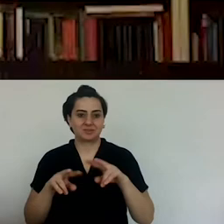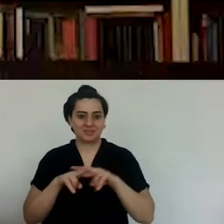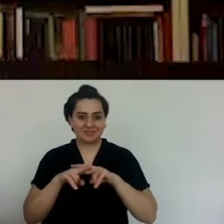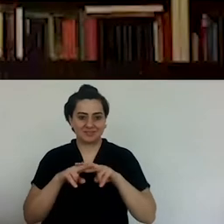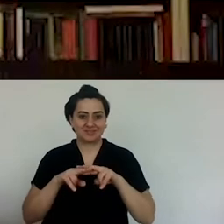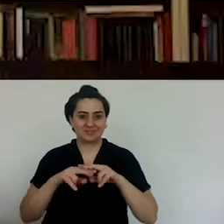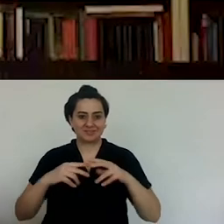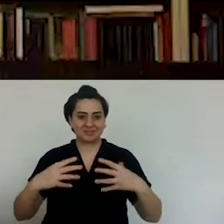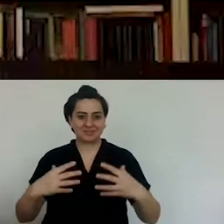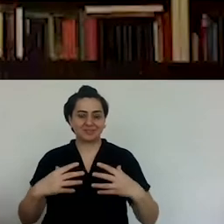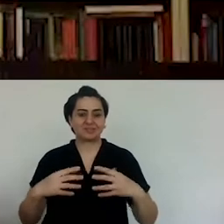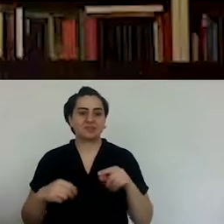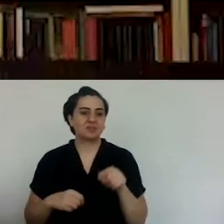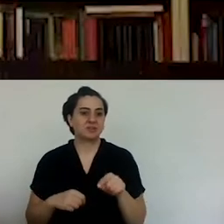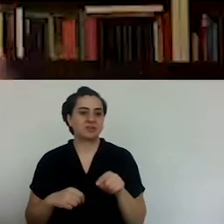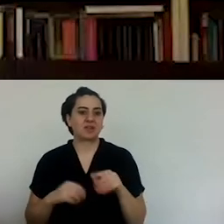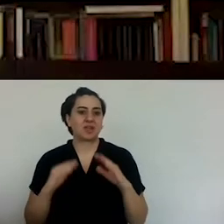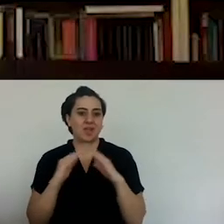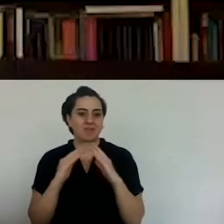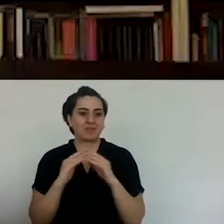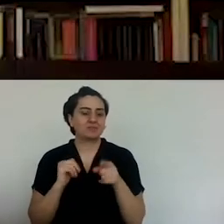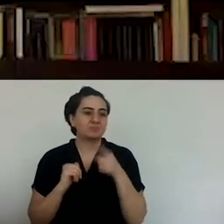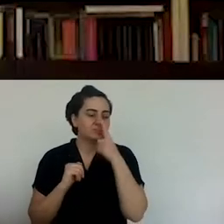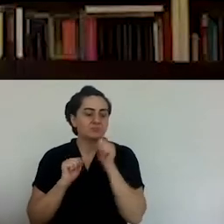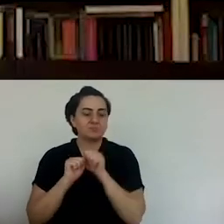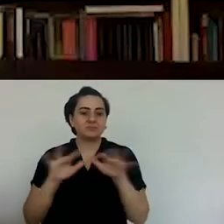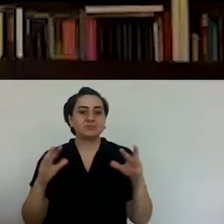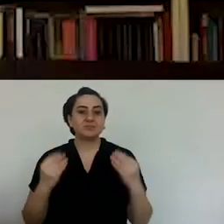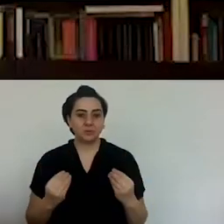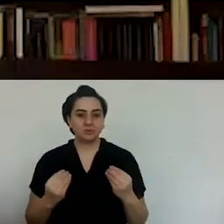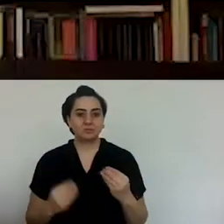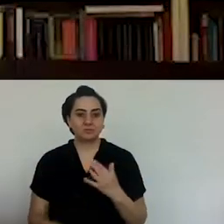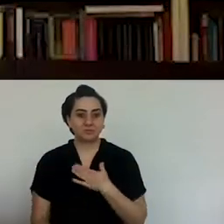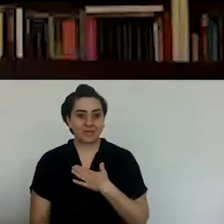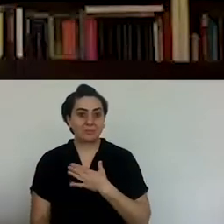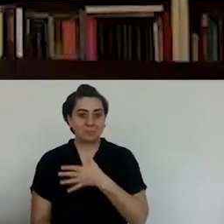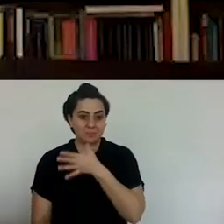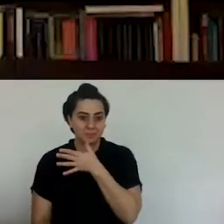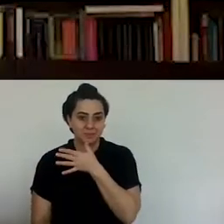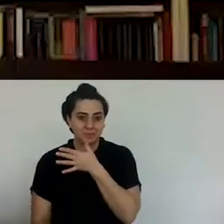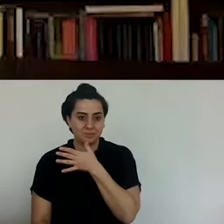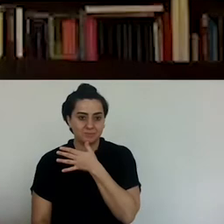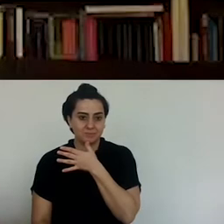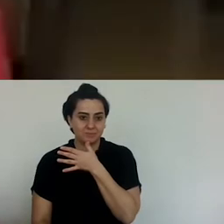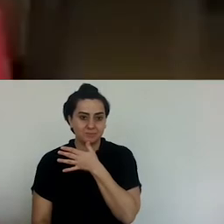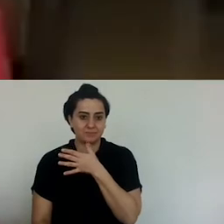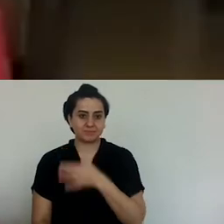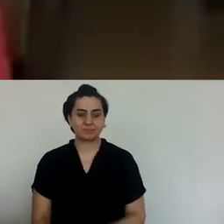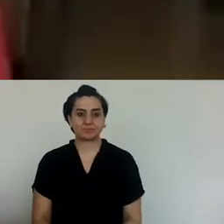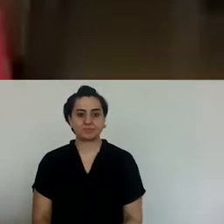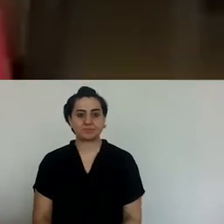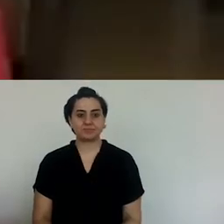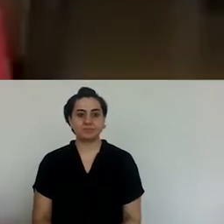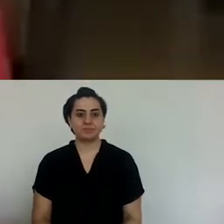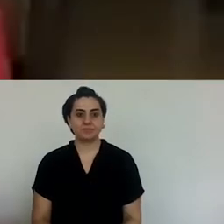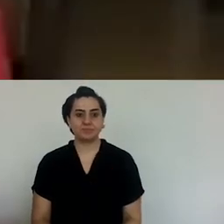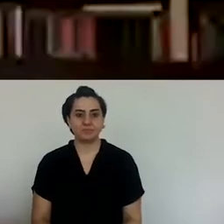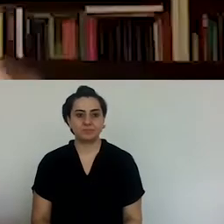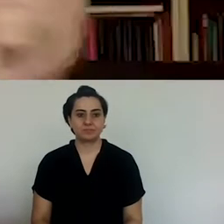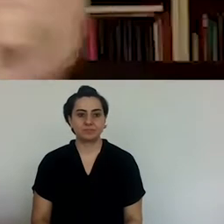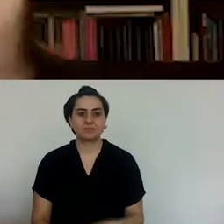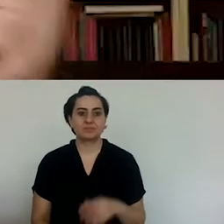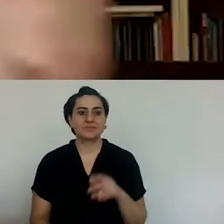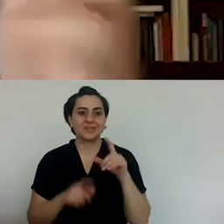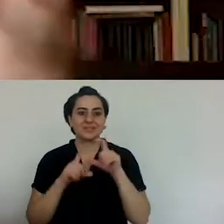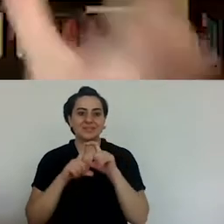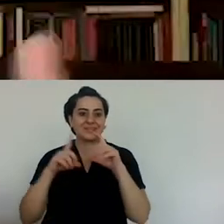sweet yeast bread, as a matter of fact, without tying